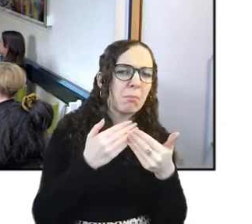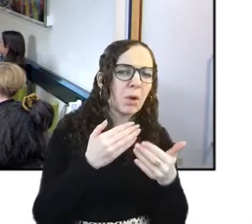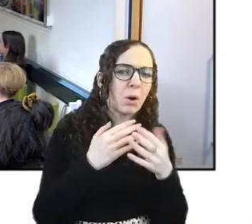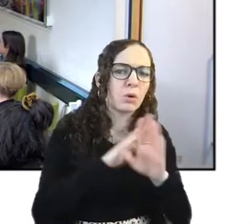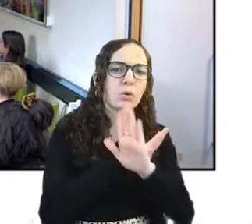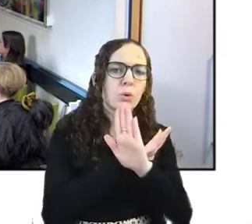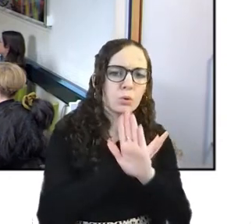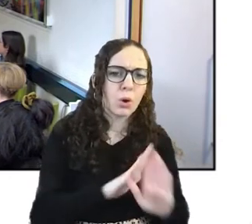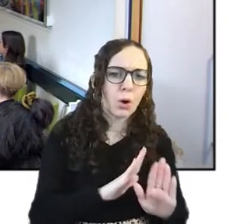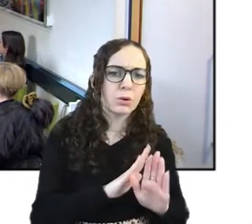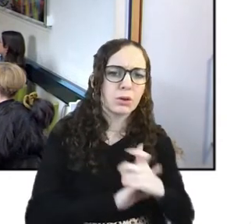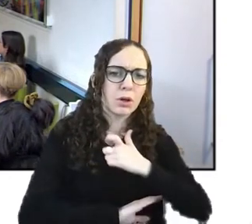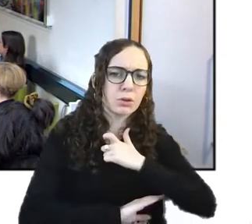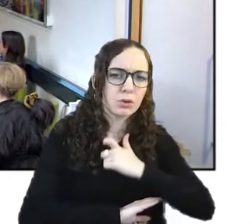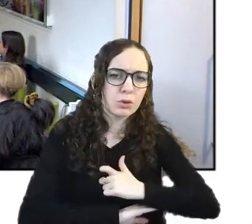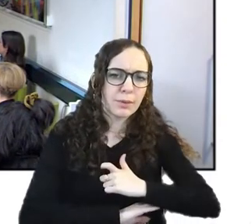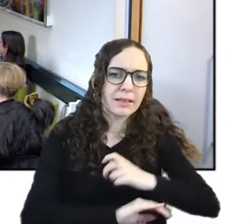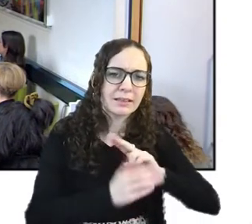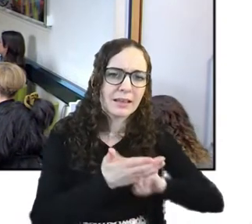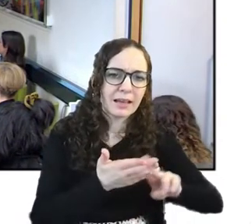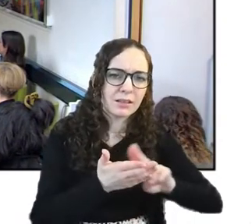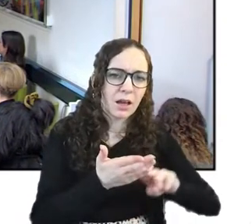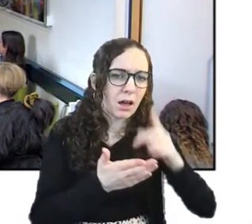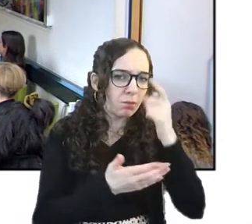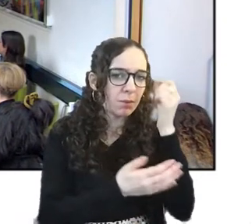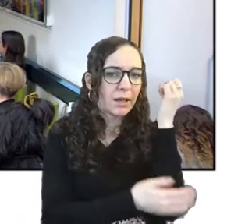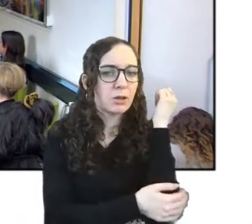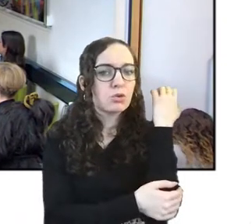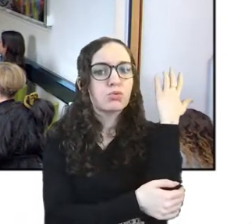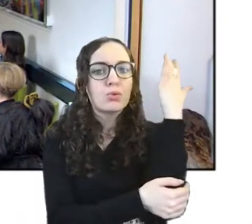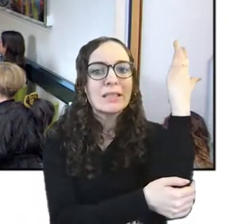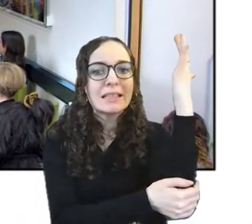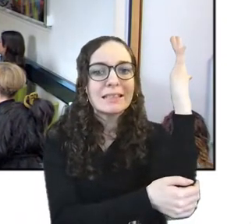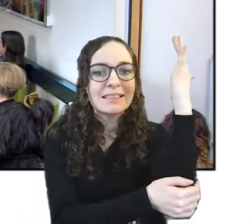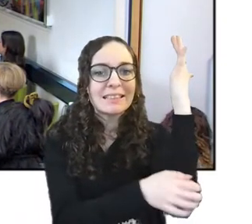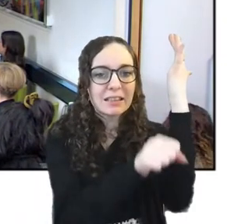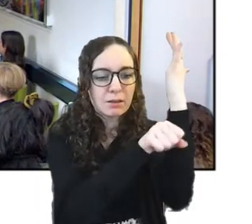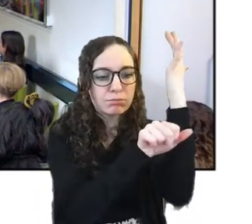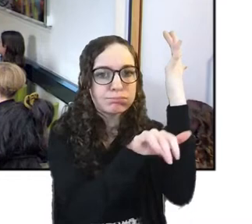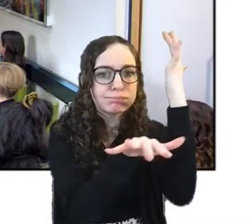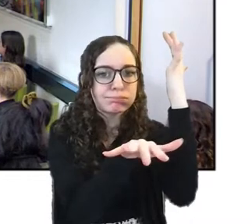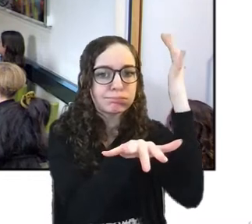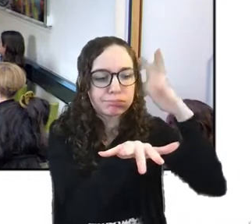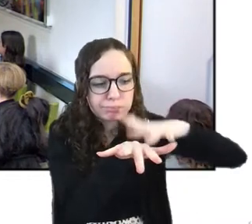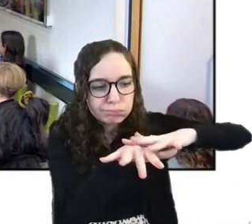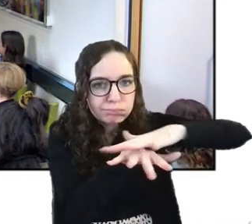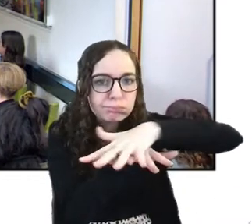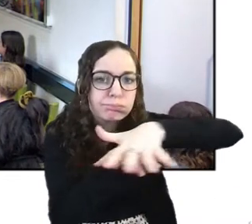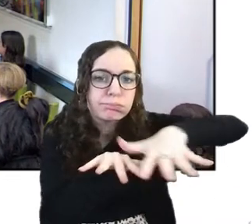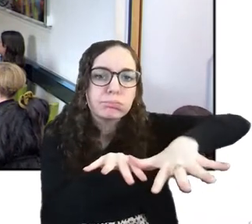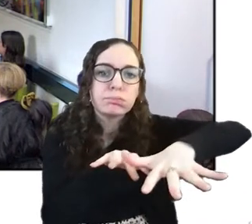like trees the mycelium network etc nature's structures right